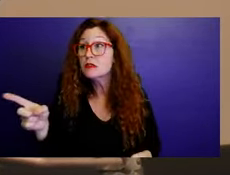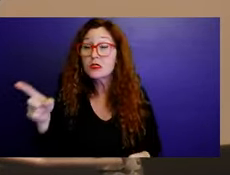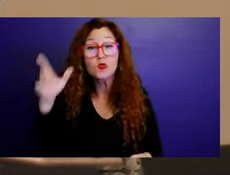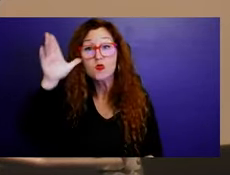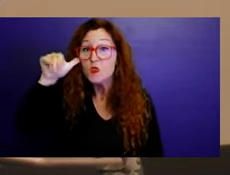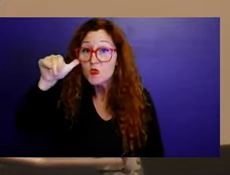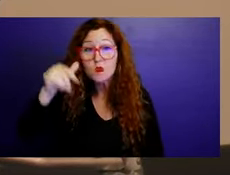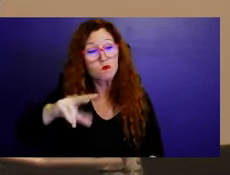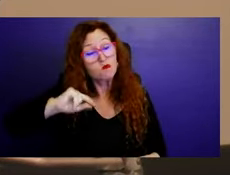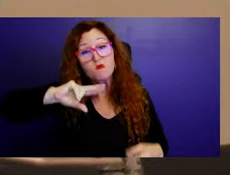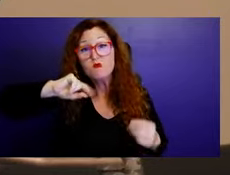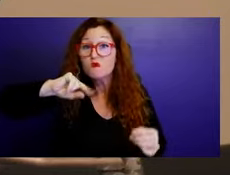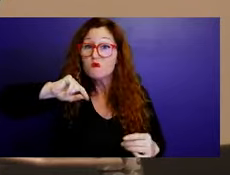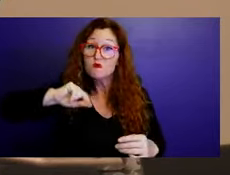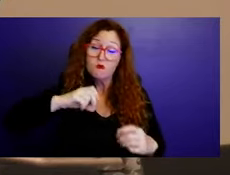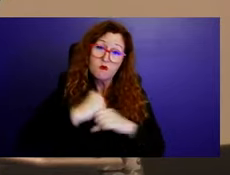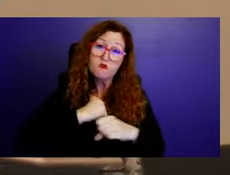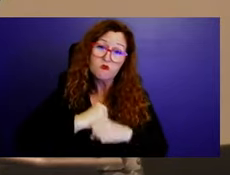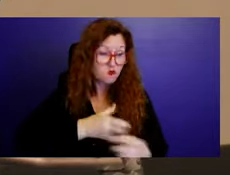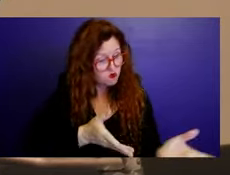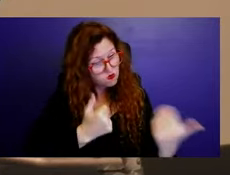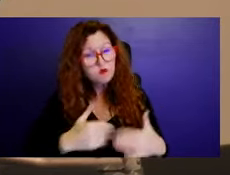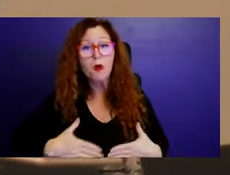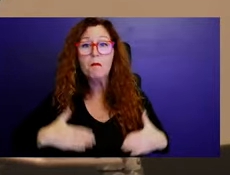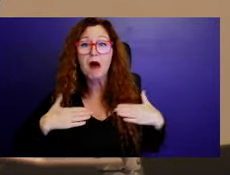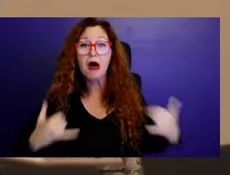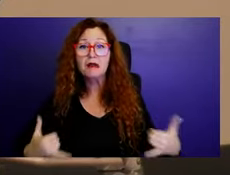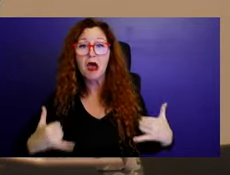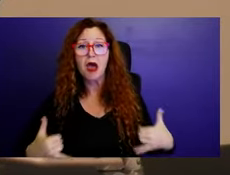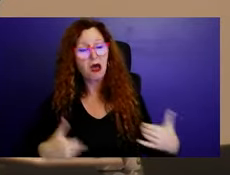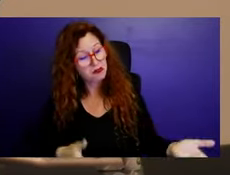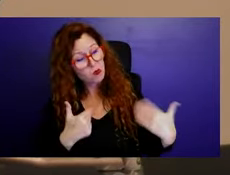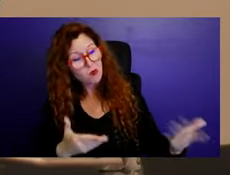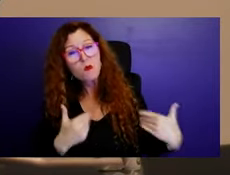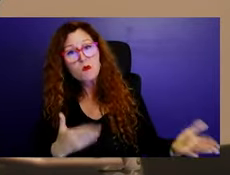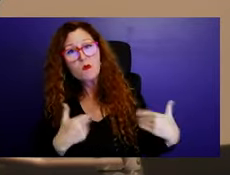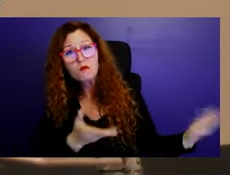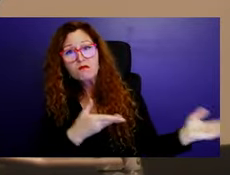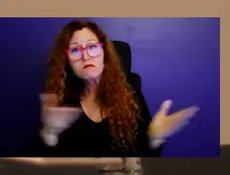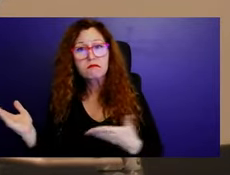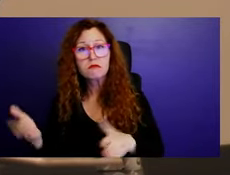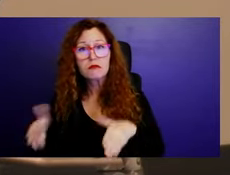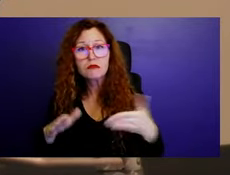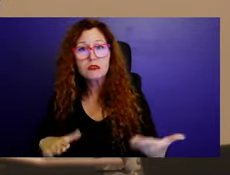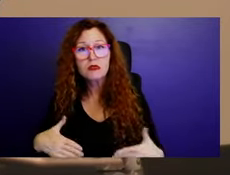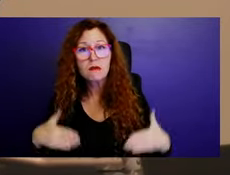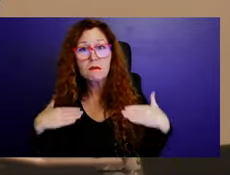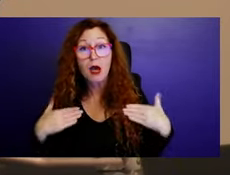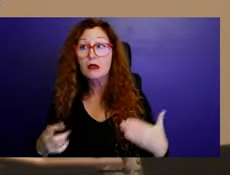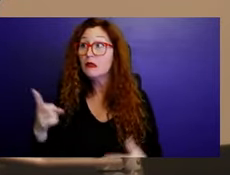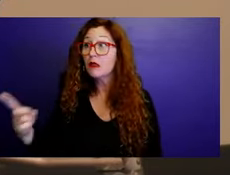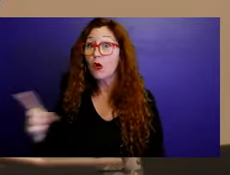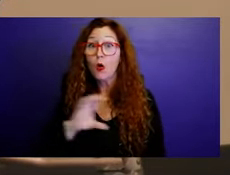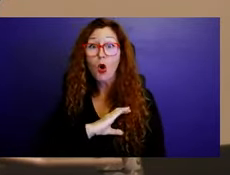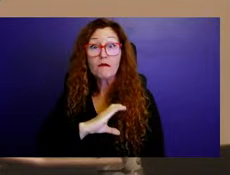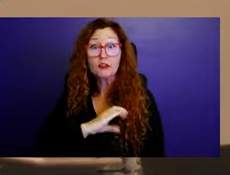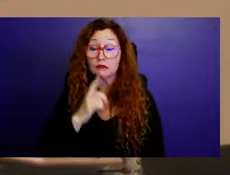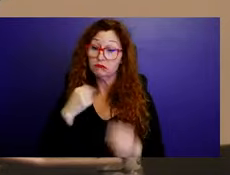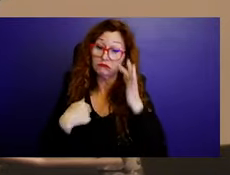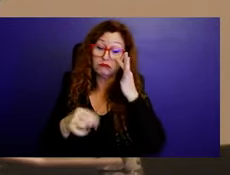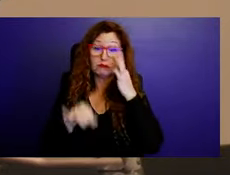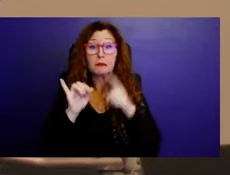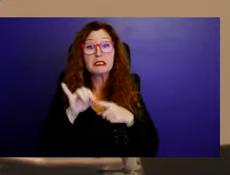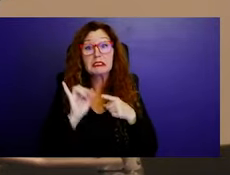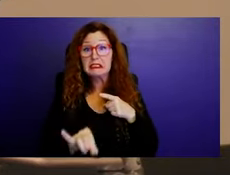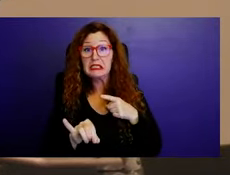about, no, she has to go, she has to go. So we had one lady police officer who says, well, I'm going to stay here until the air conditioning gets down to